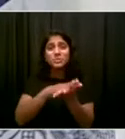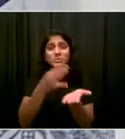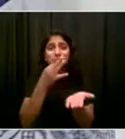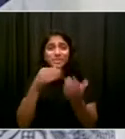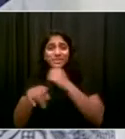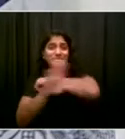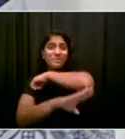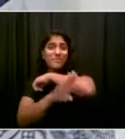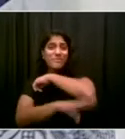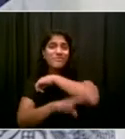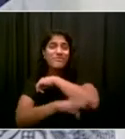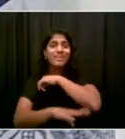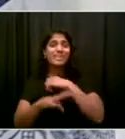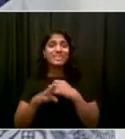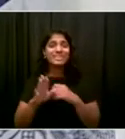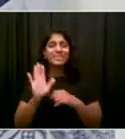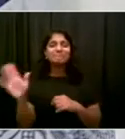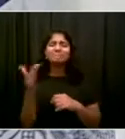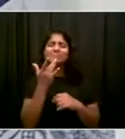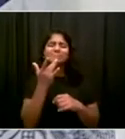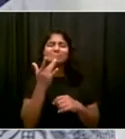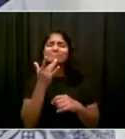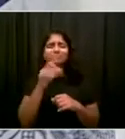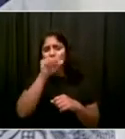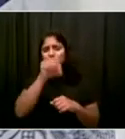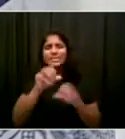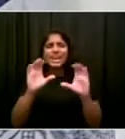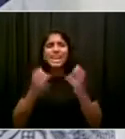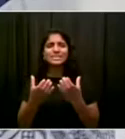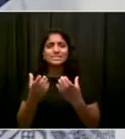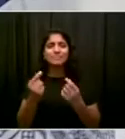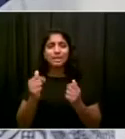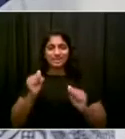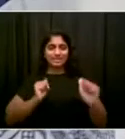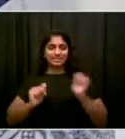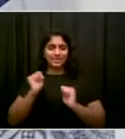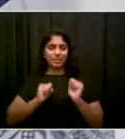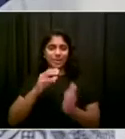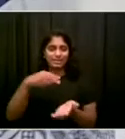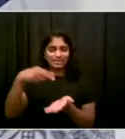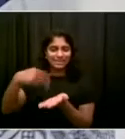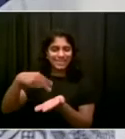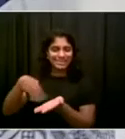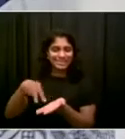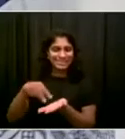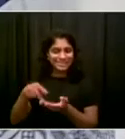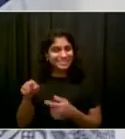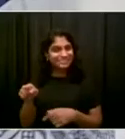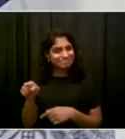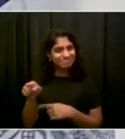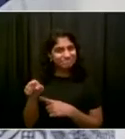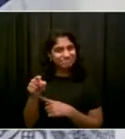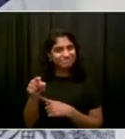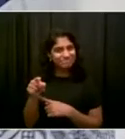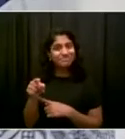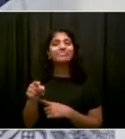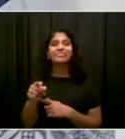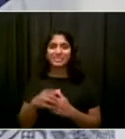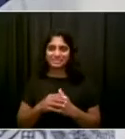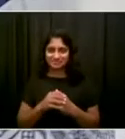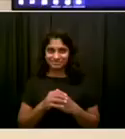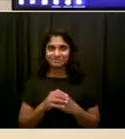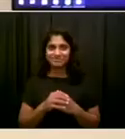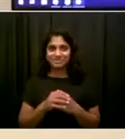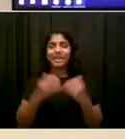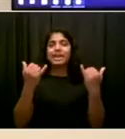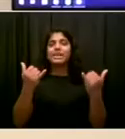vaccinated. So, I'm going to turn it over now to Svetlana to tell us what's going on out there at Coney Island and to honor this big moment.